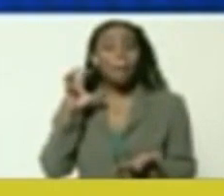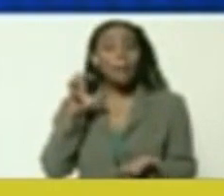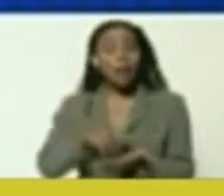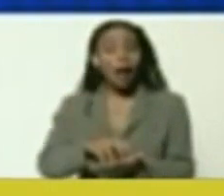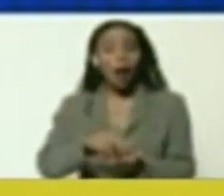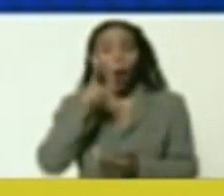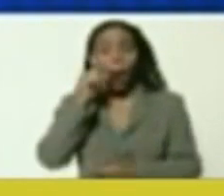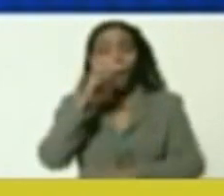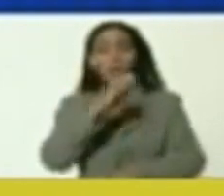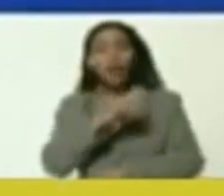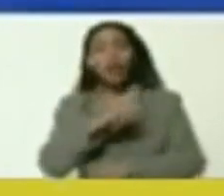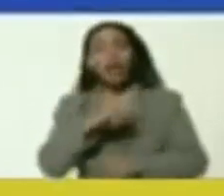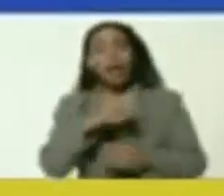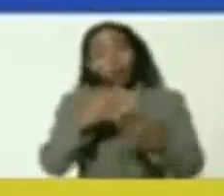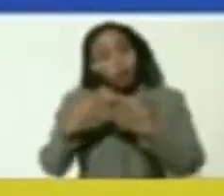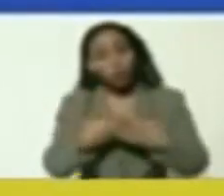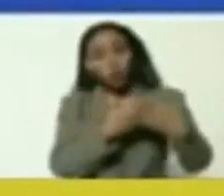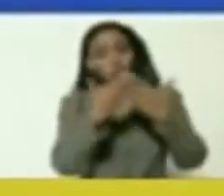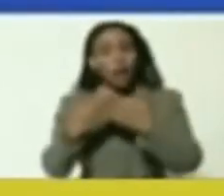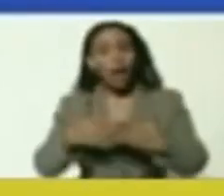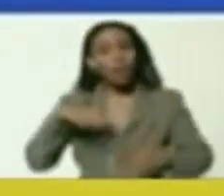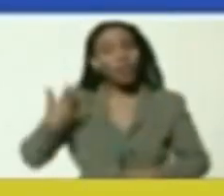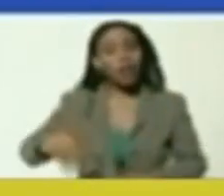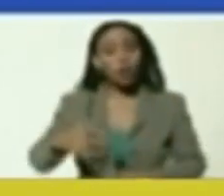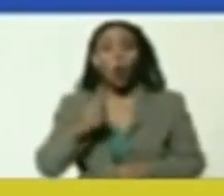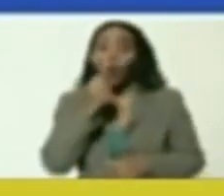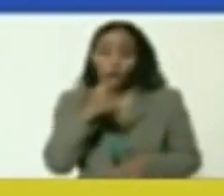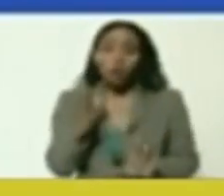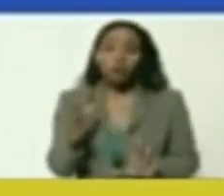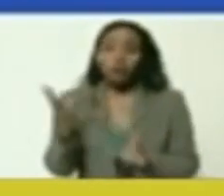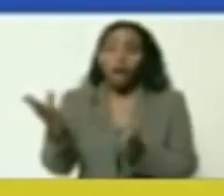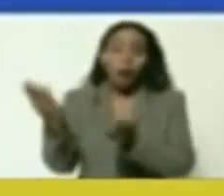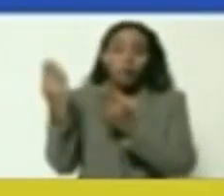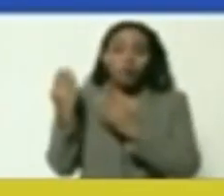because Captain Scalona started to study law